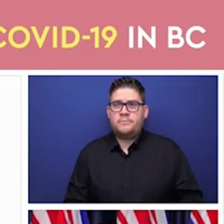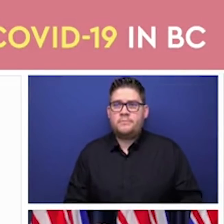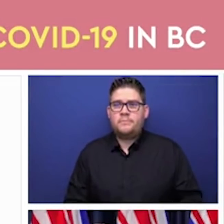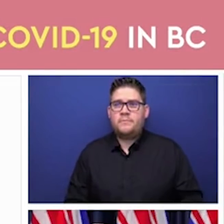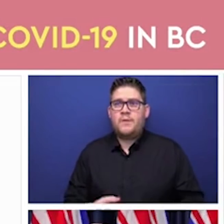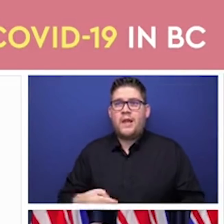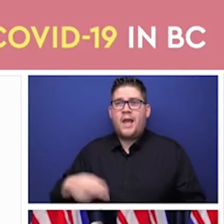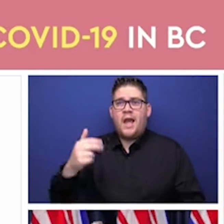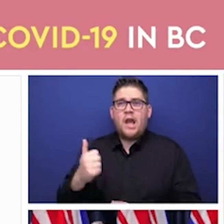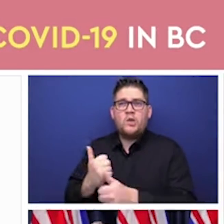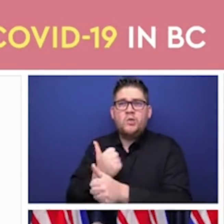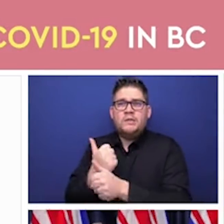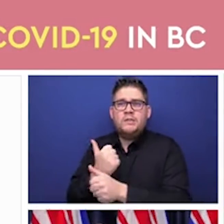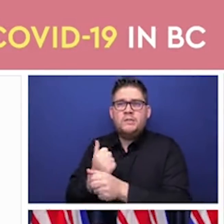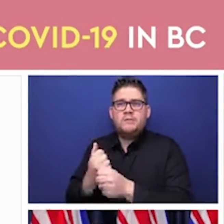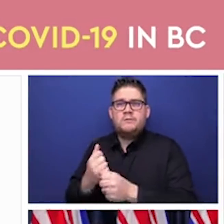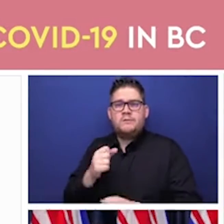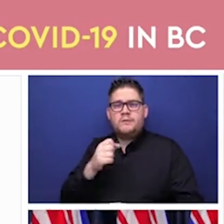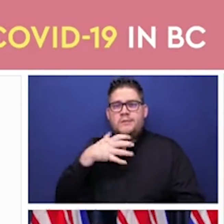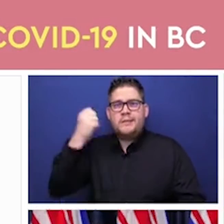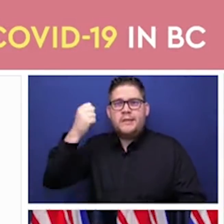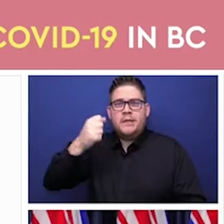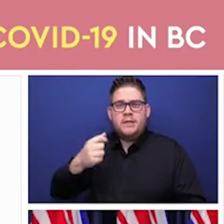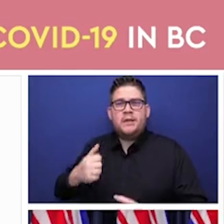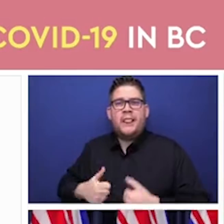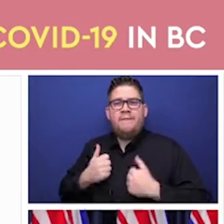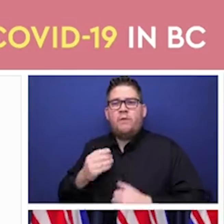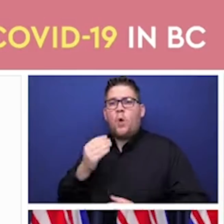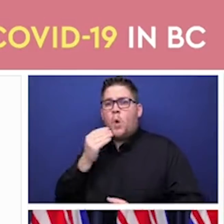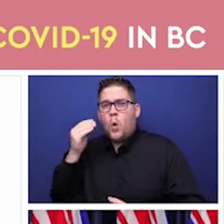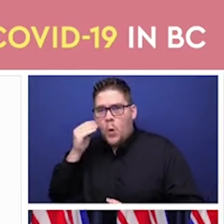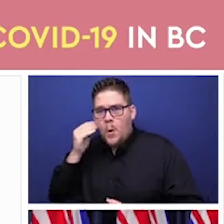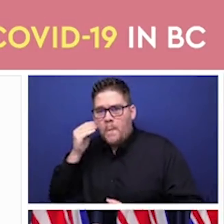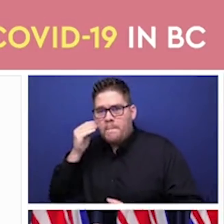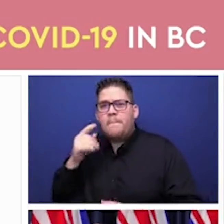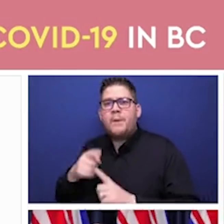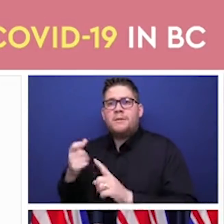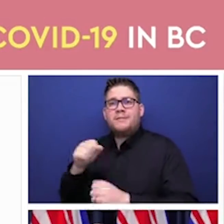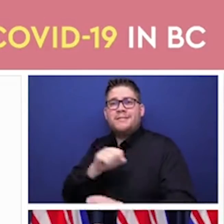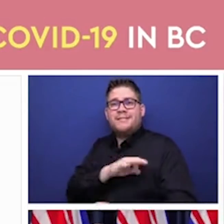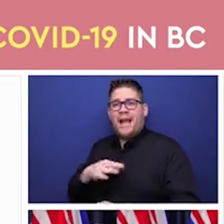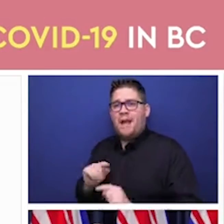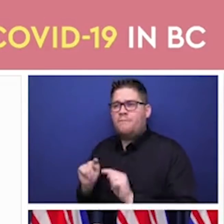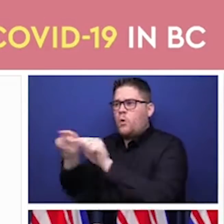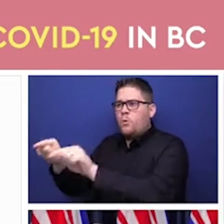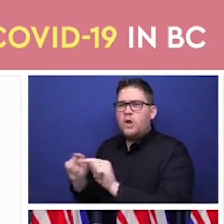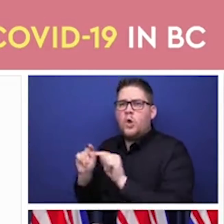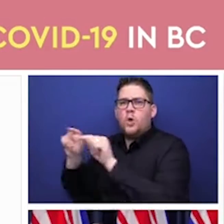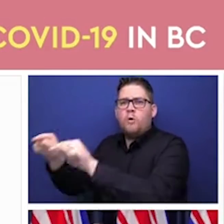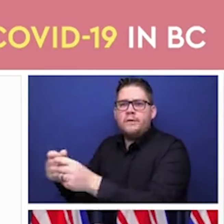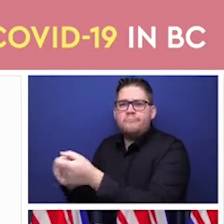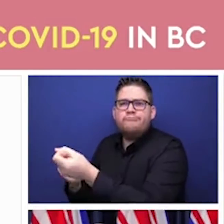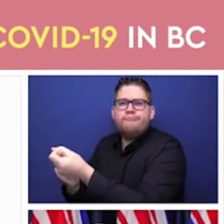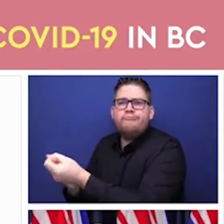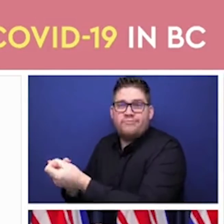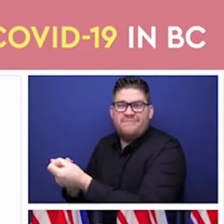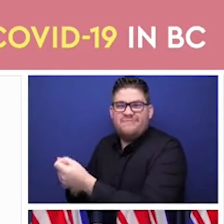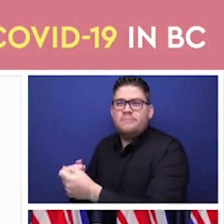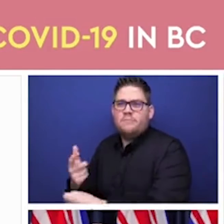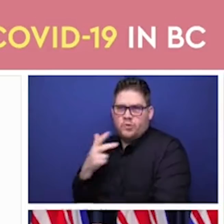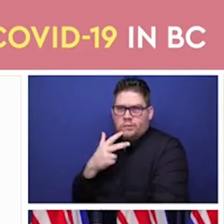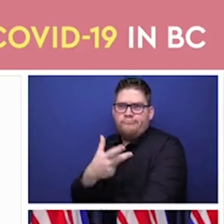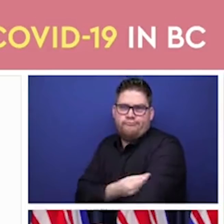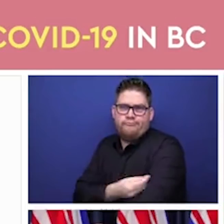manage in their frailty. And moving on to our next slide, really